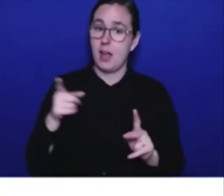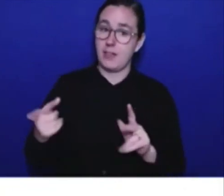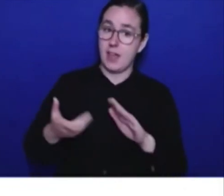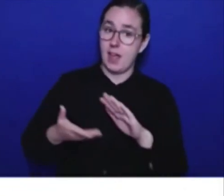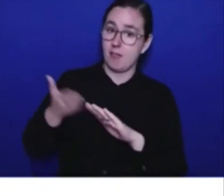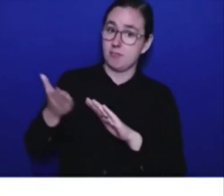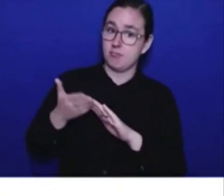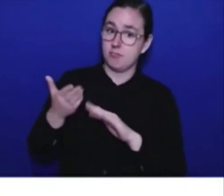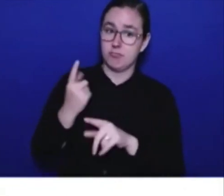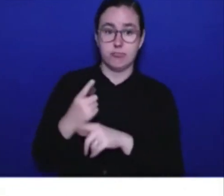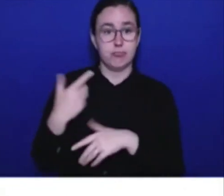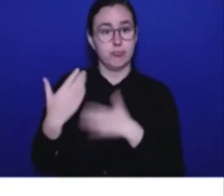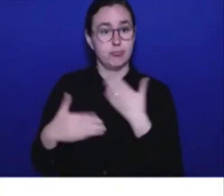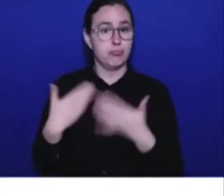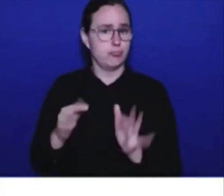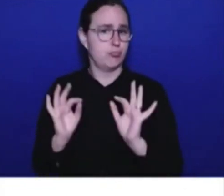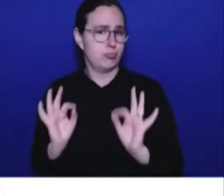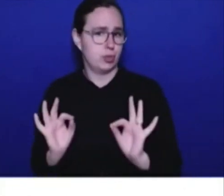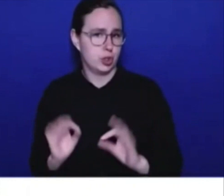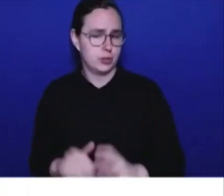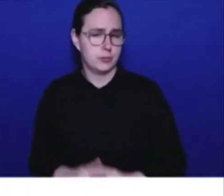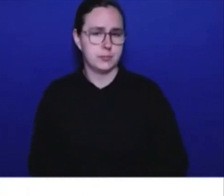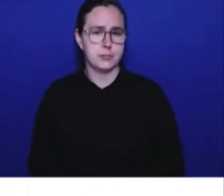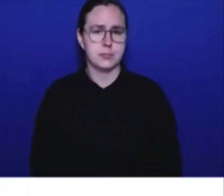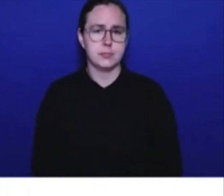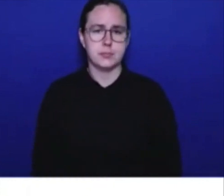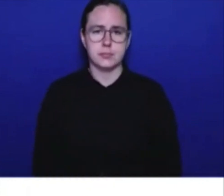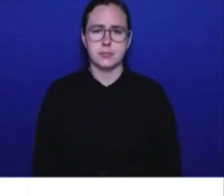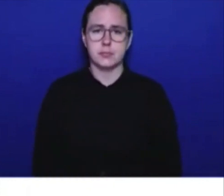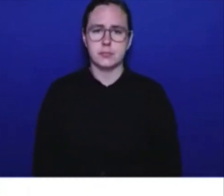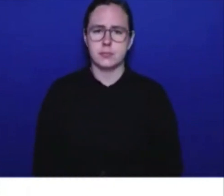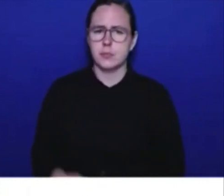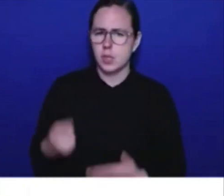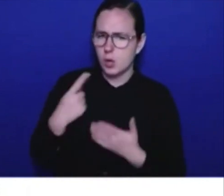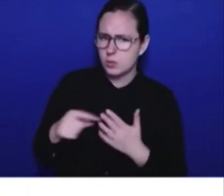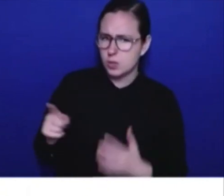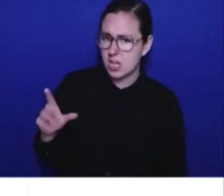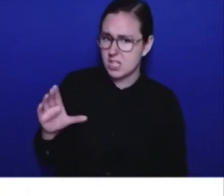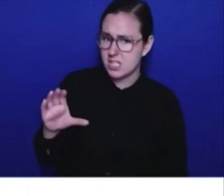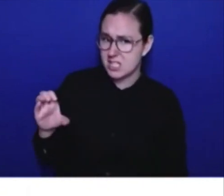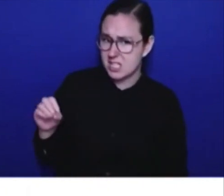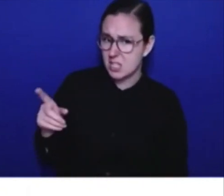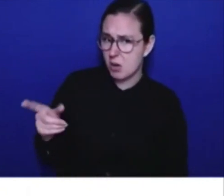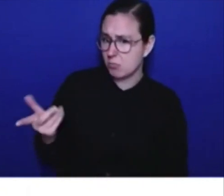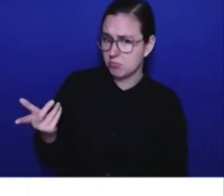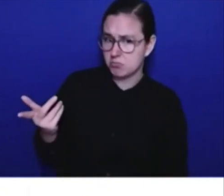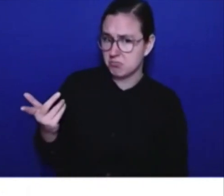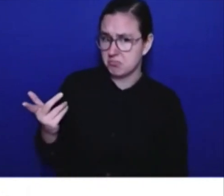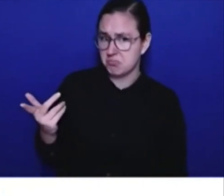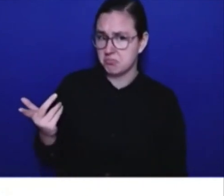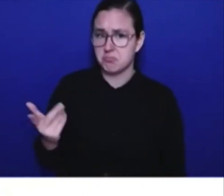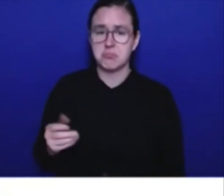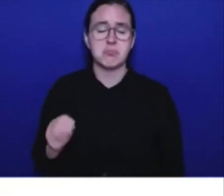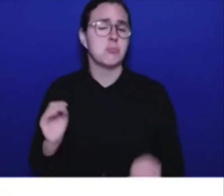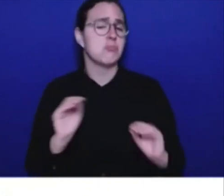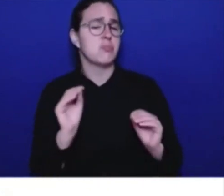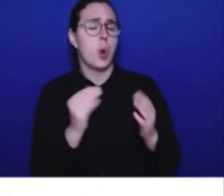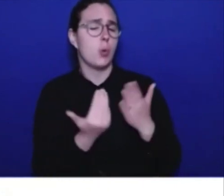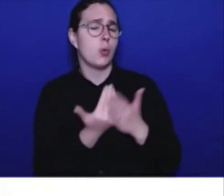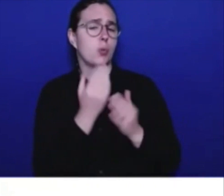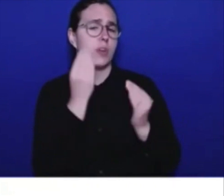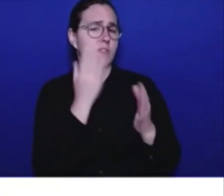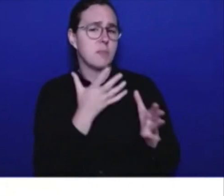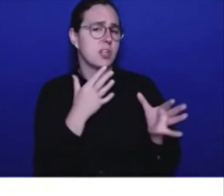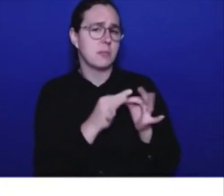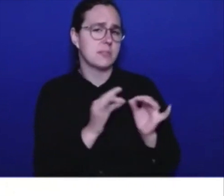I'll just check and see if the CEO has any updates to share on that process. We don't have any updates to share at this time, but a